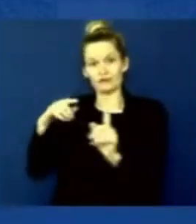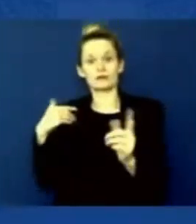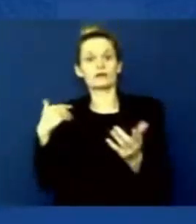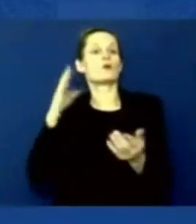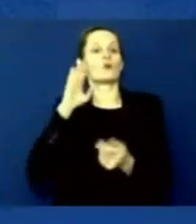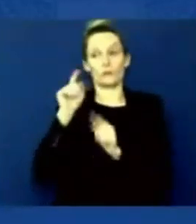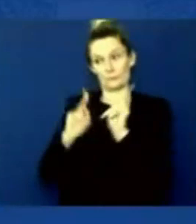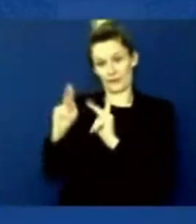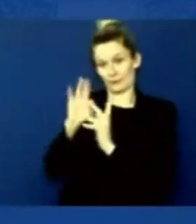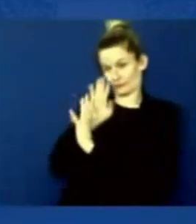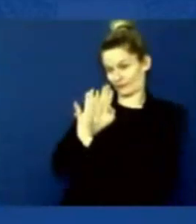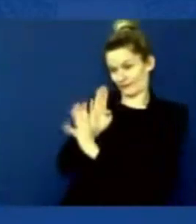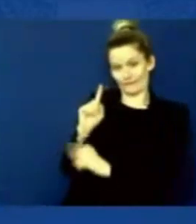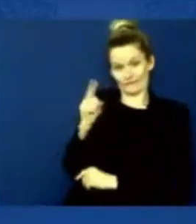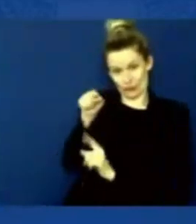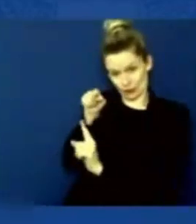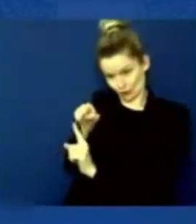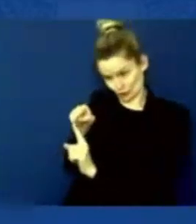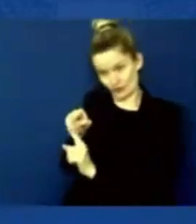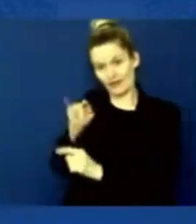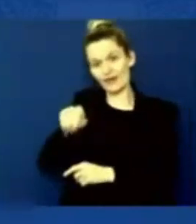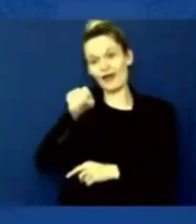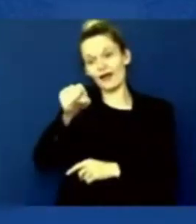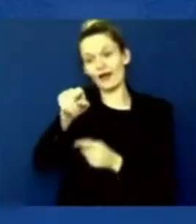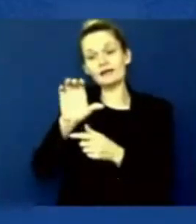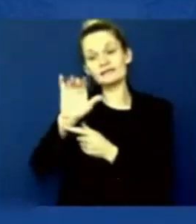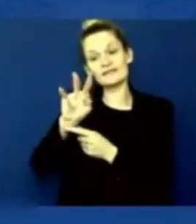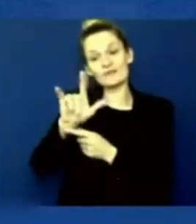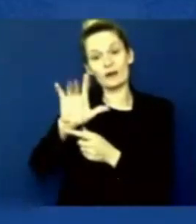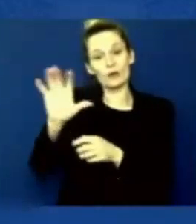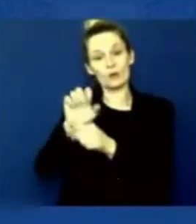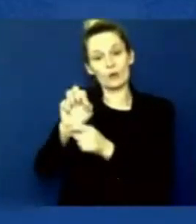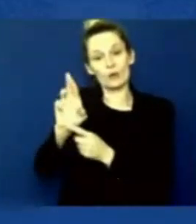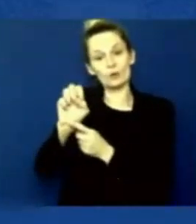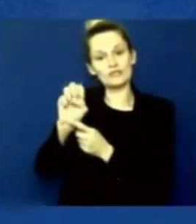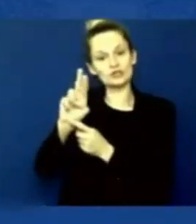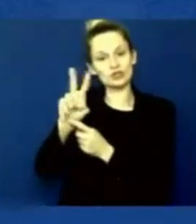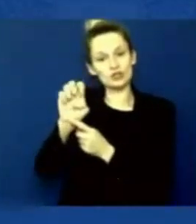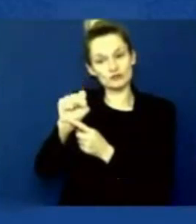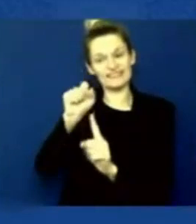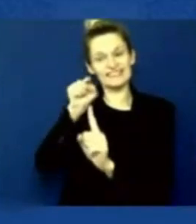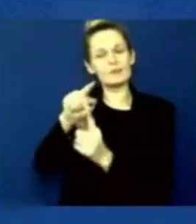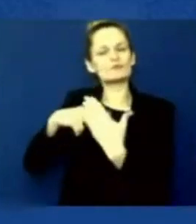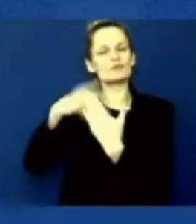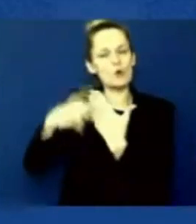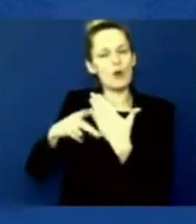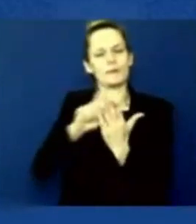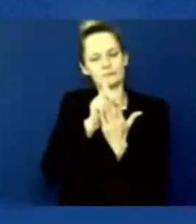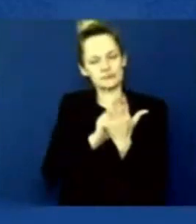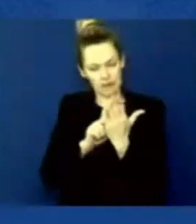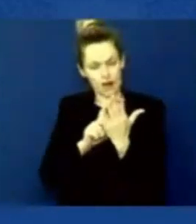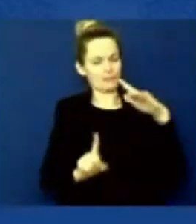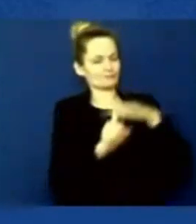It's a program that's designed — was designed in the wake of the Berlin airlift after World War II — to use commercial aircraft